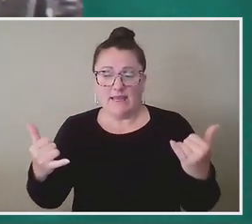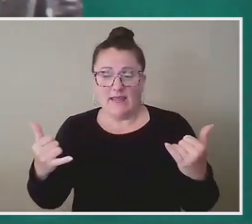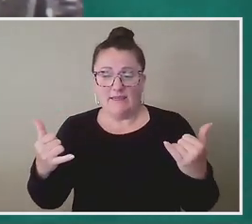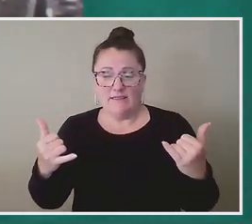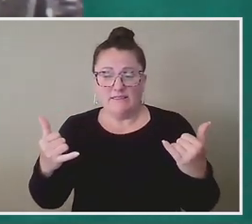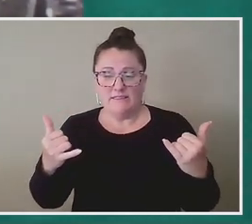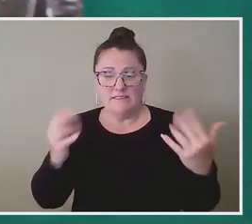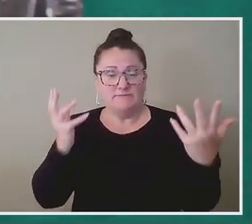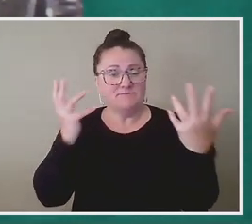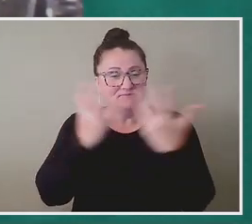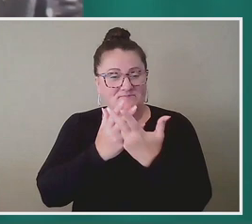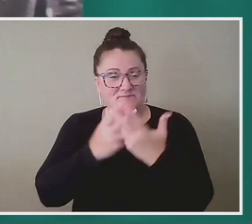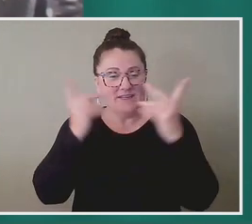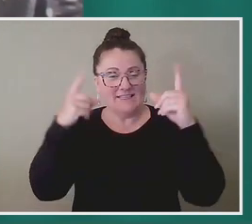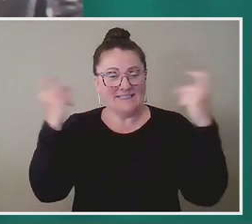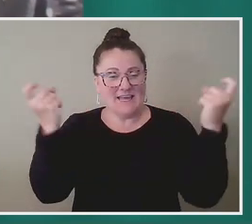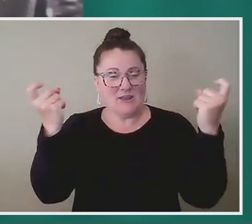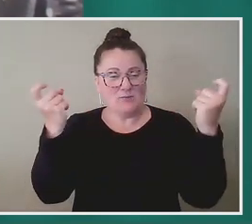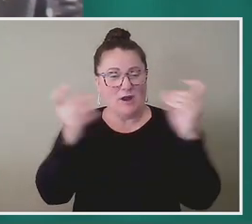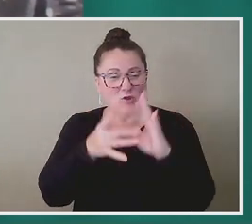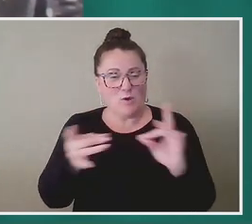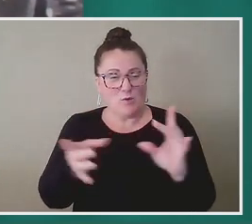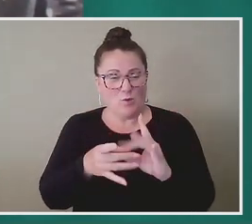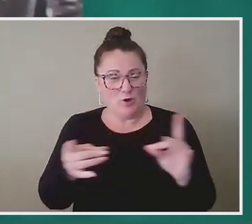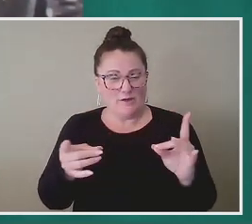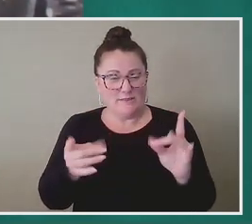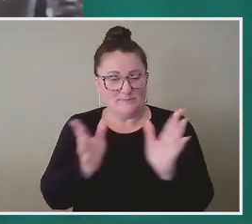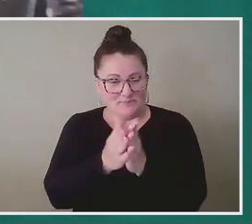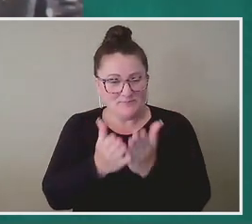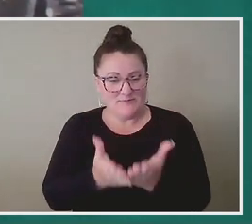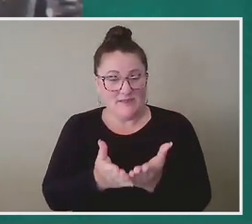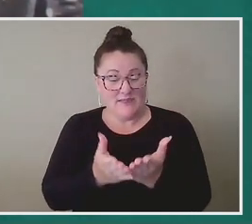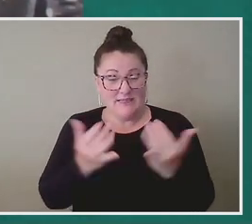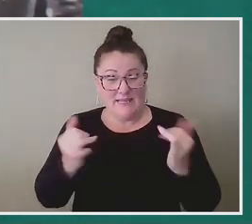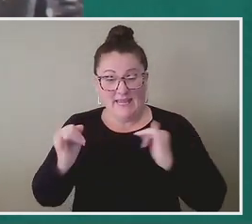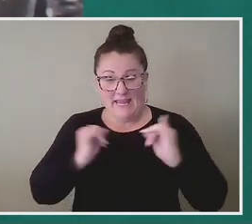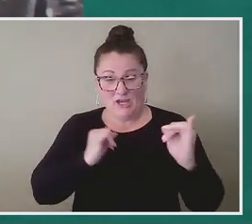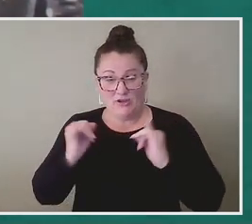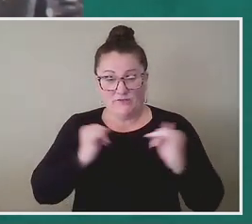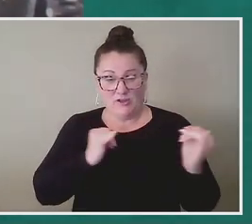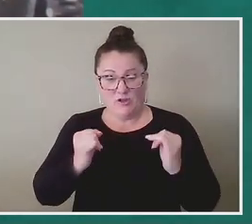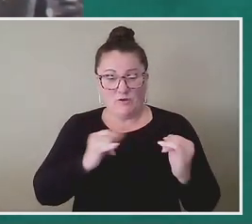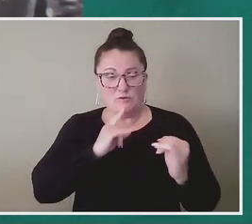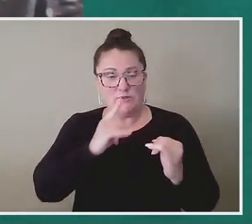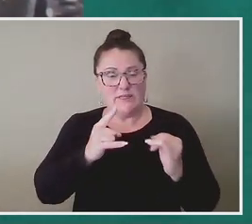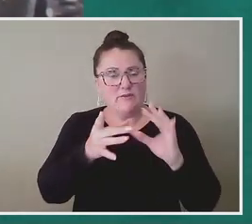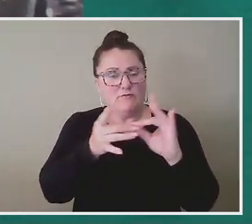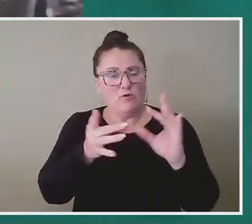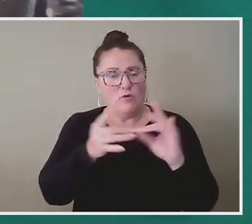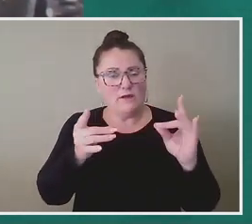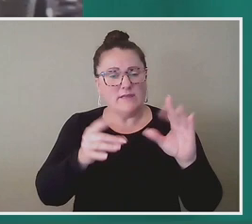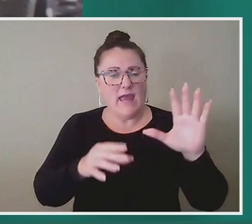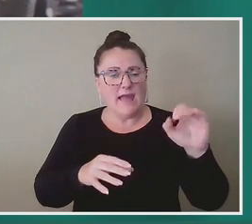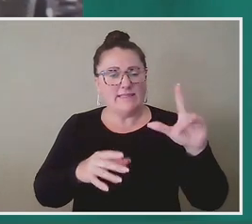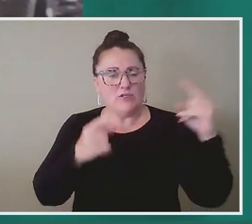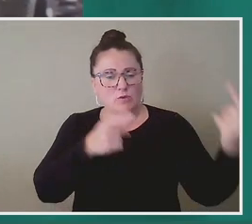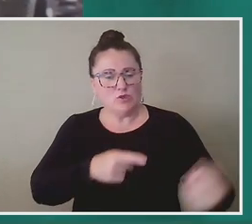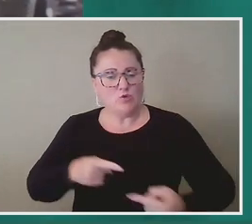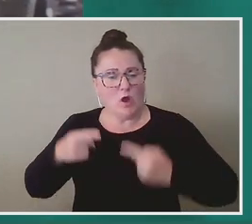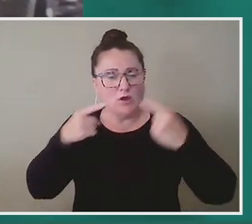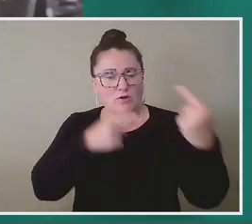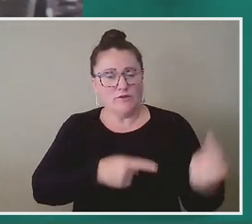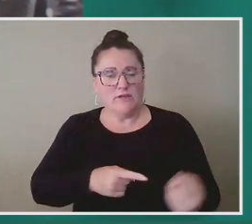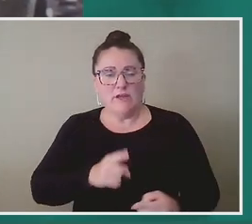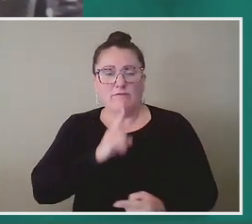we celebrate the written word. And the man I will be interviewing today gives voice to many of those ancestral struggles for truth